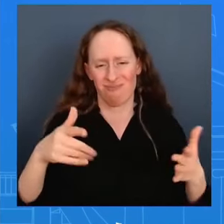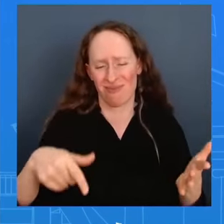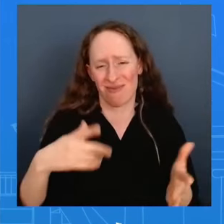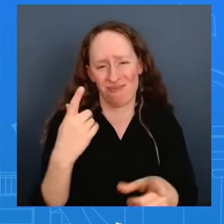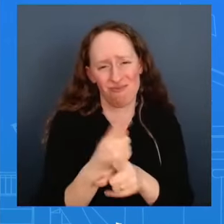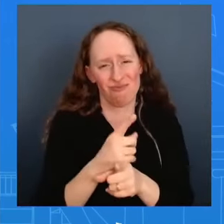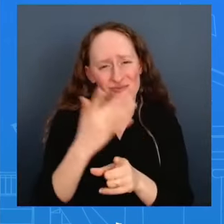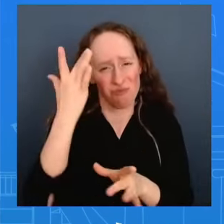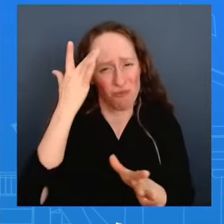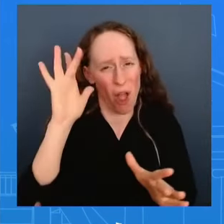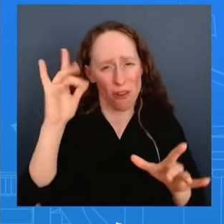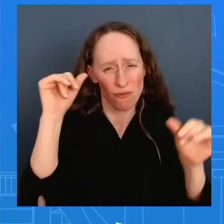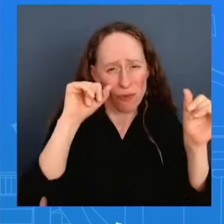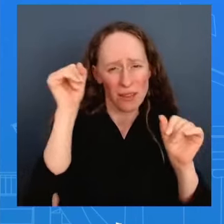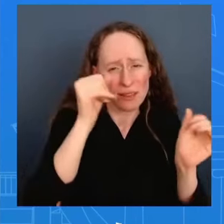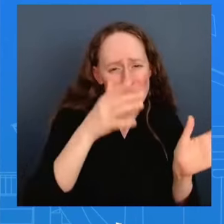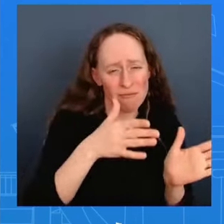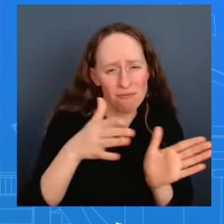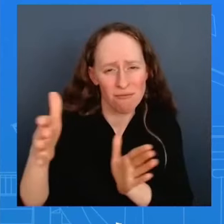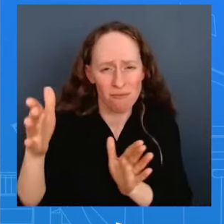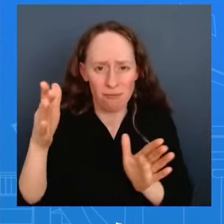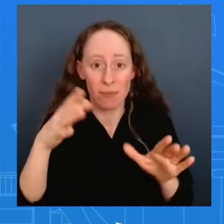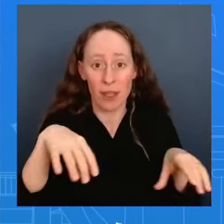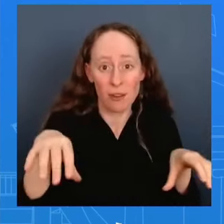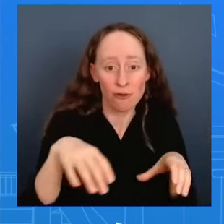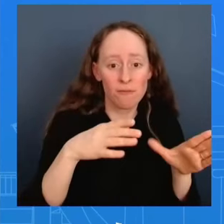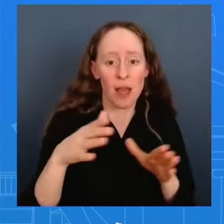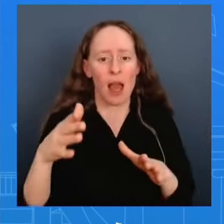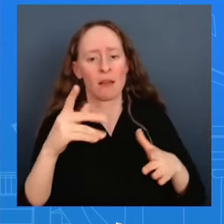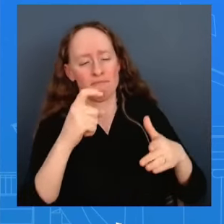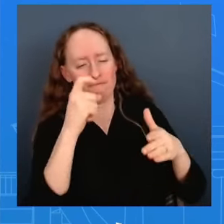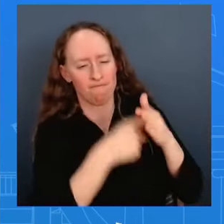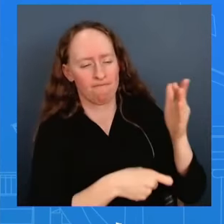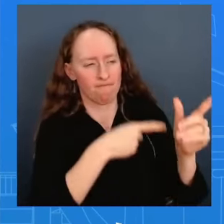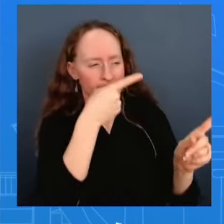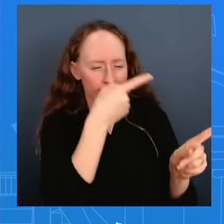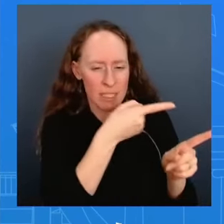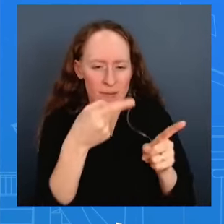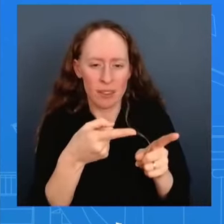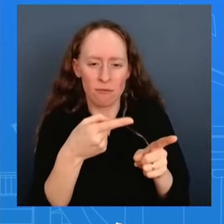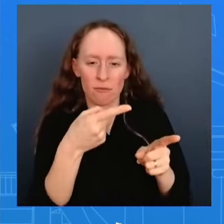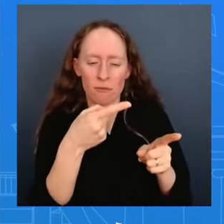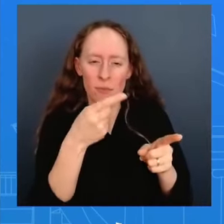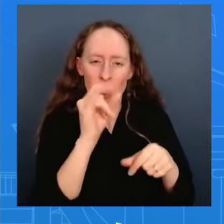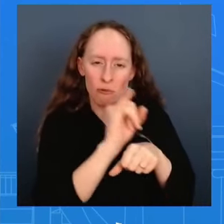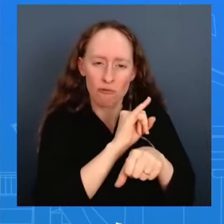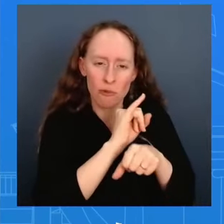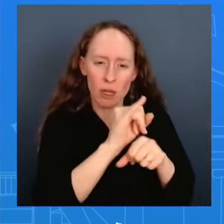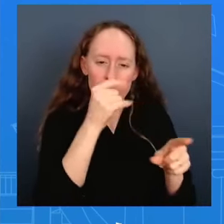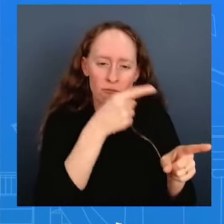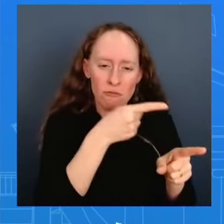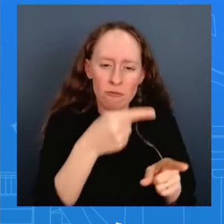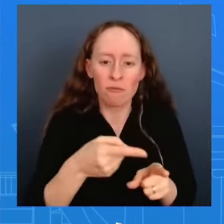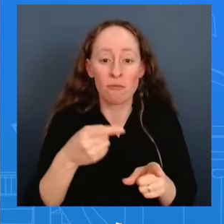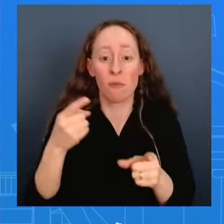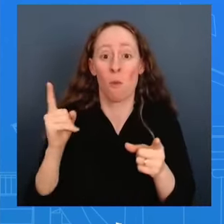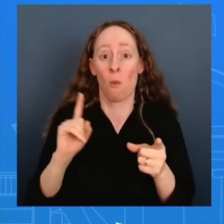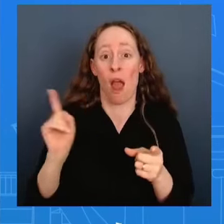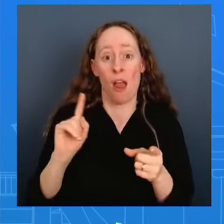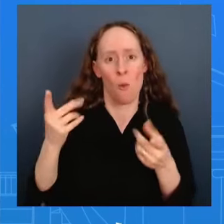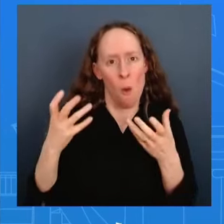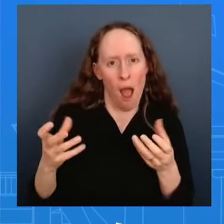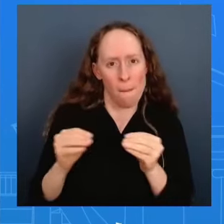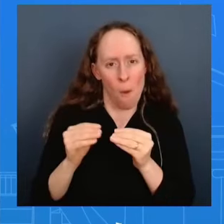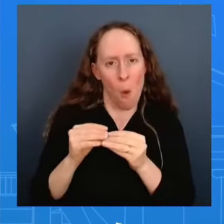industries where his his investing in america agenda is spurring a manufacturing boom he is coupling investment with actions to protect american